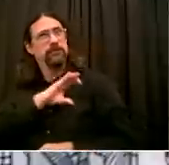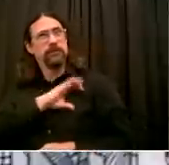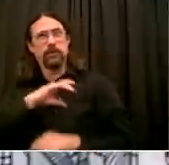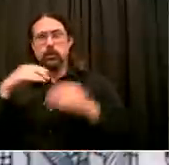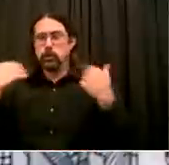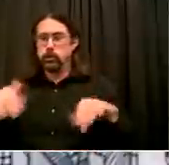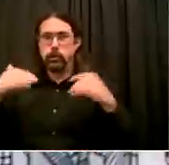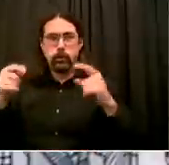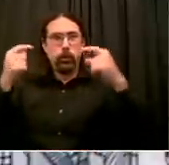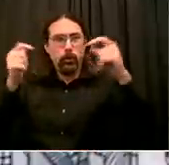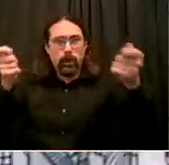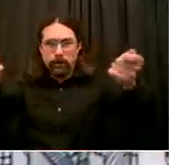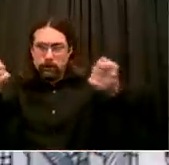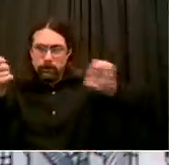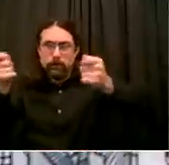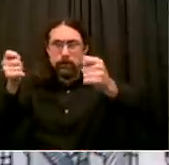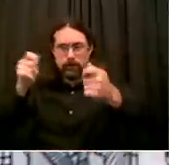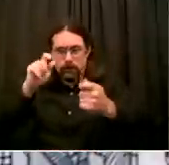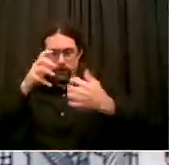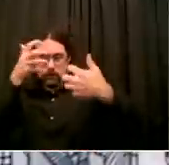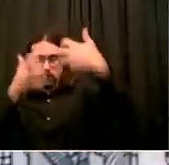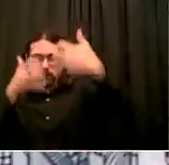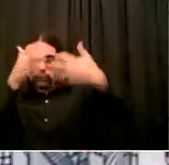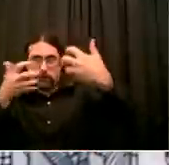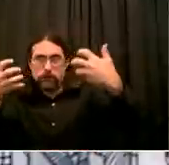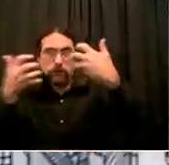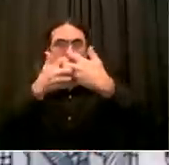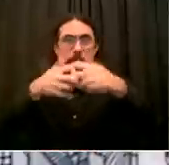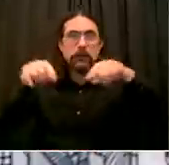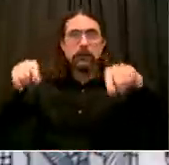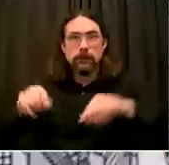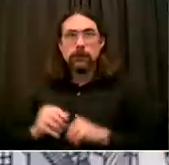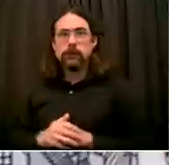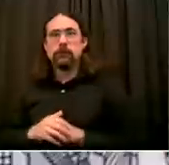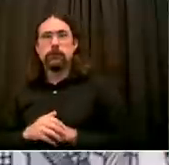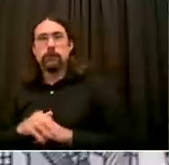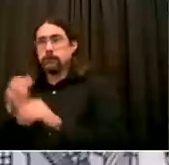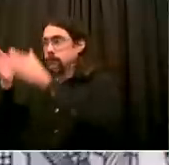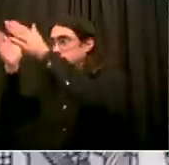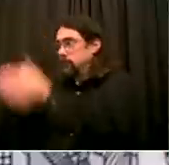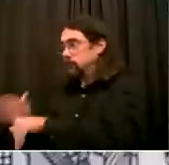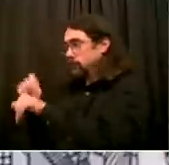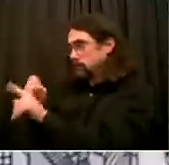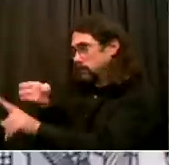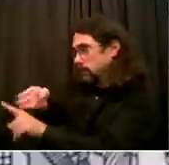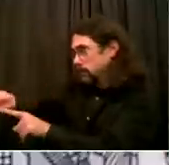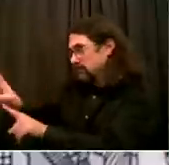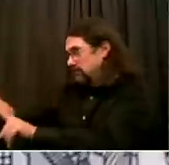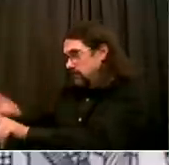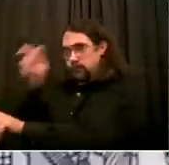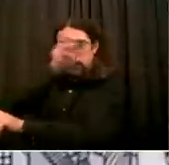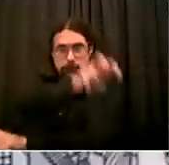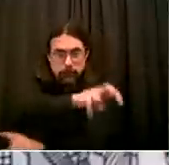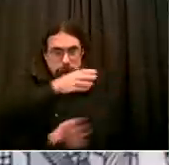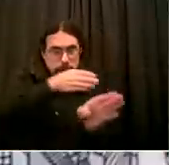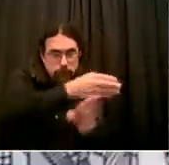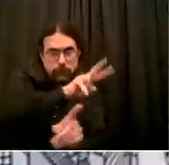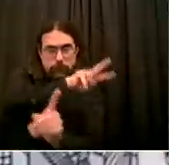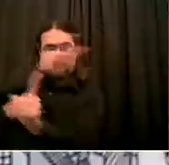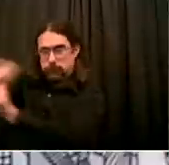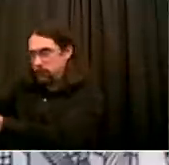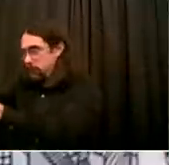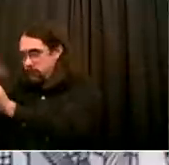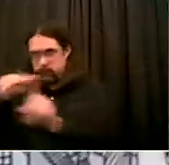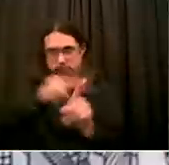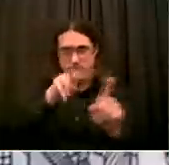seen some real improvement. What we needed was the consequences to come back, the court system come back, and now it is coming back, and that's great. And